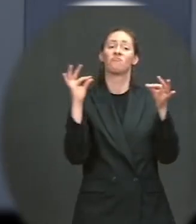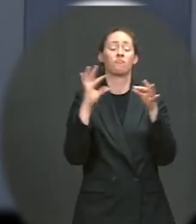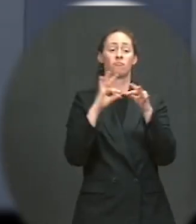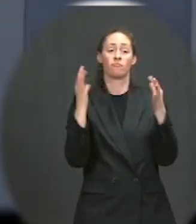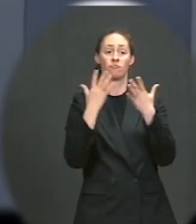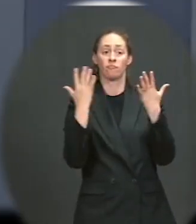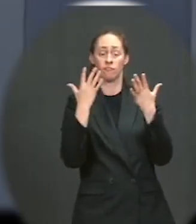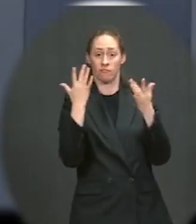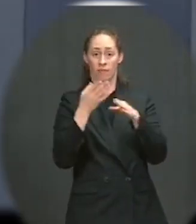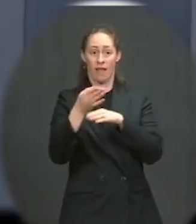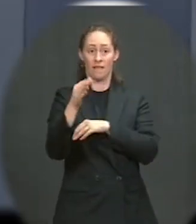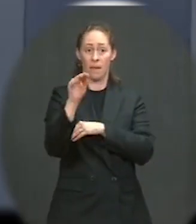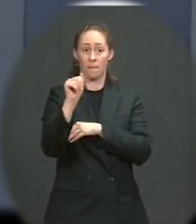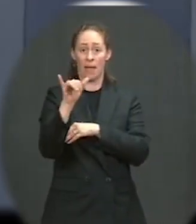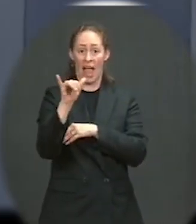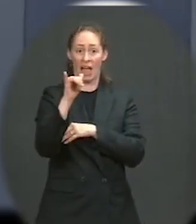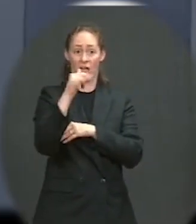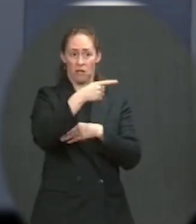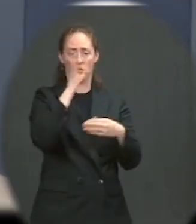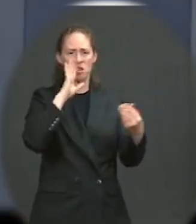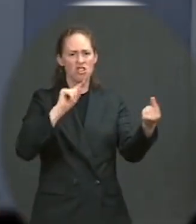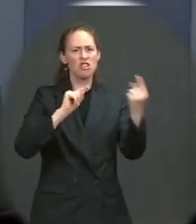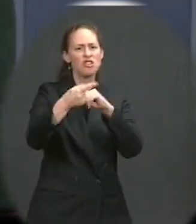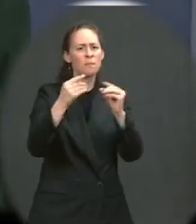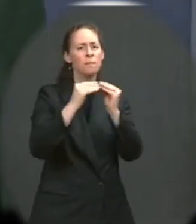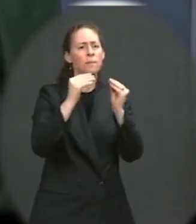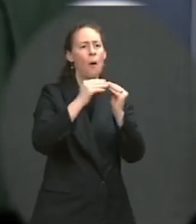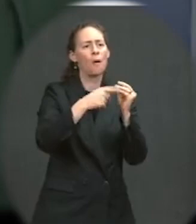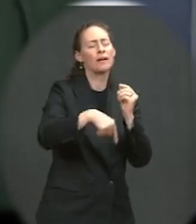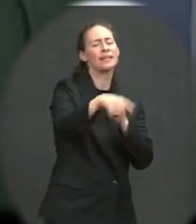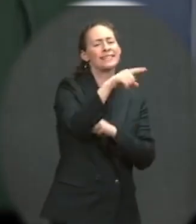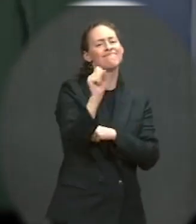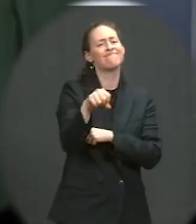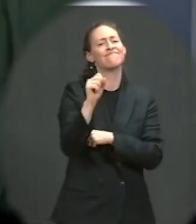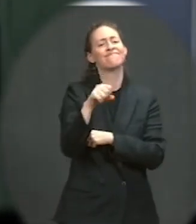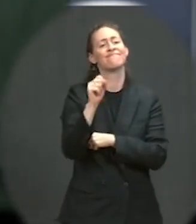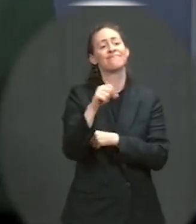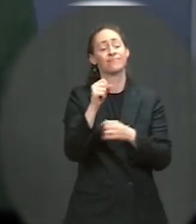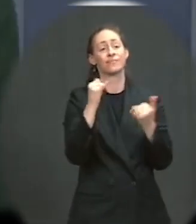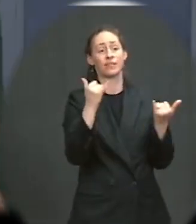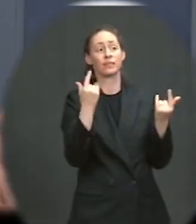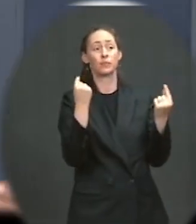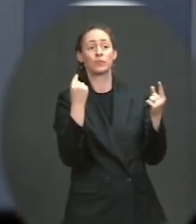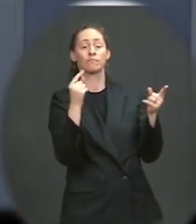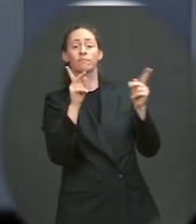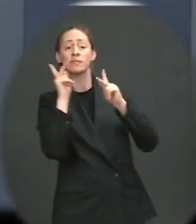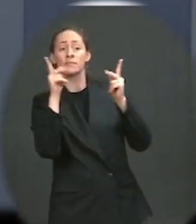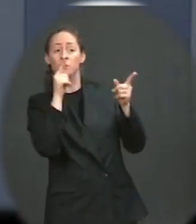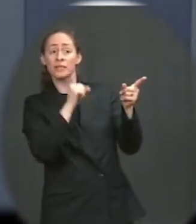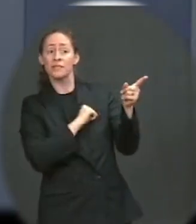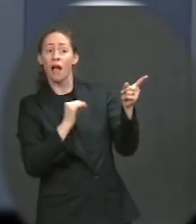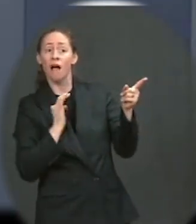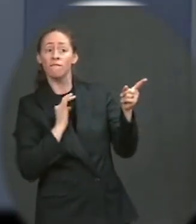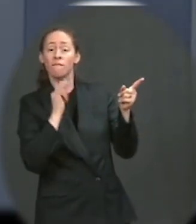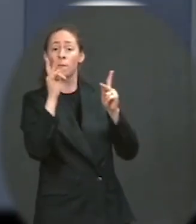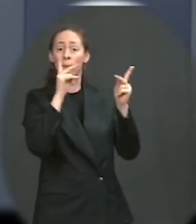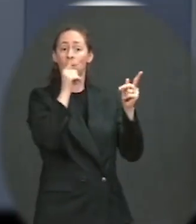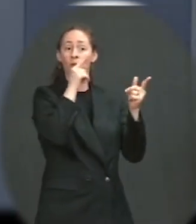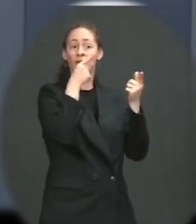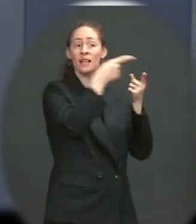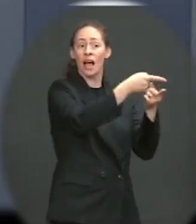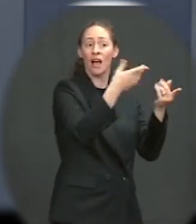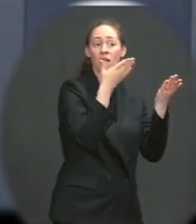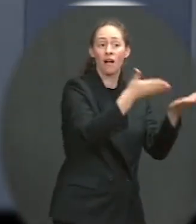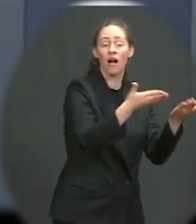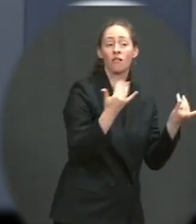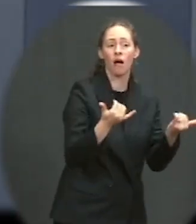an option. In terms of personnel and others on the ground, that's certainly something that our State Department and our team